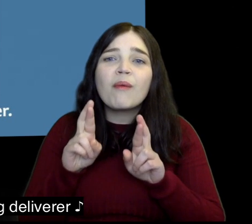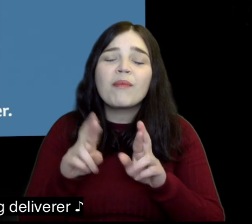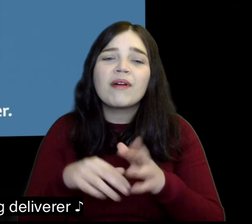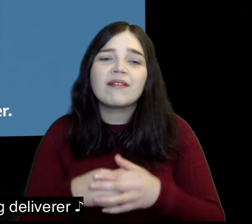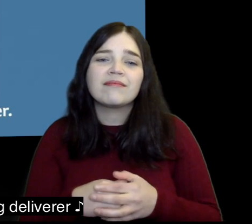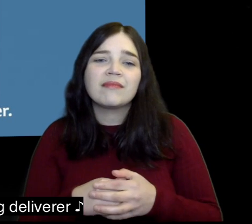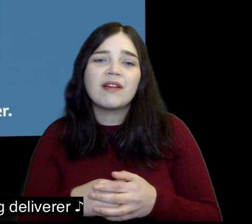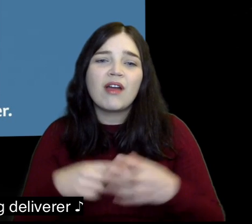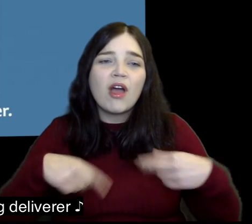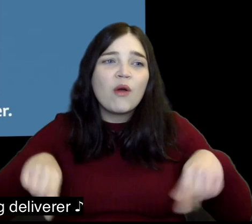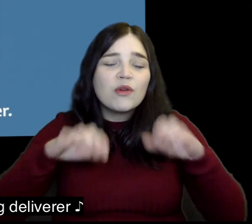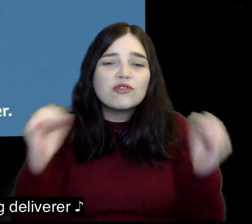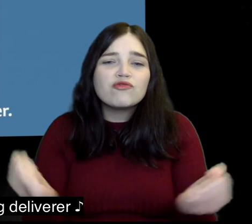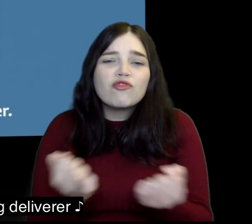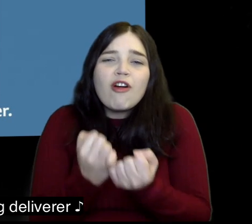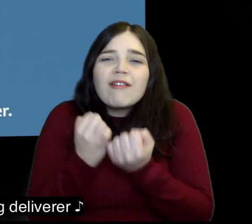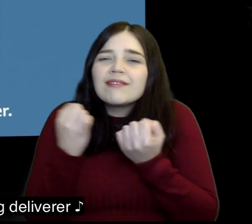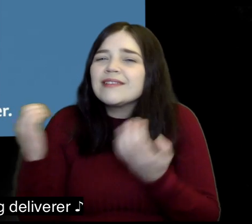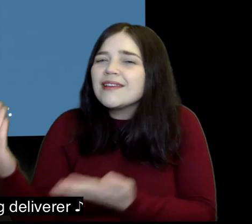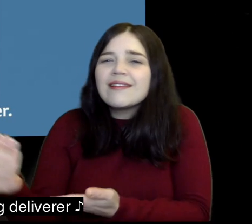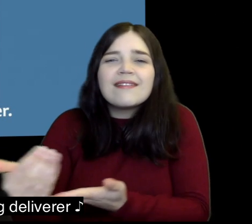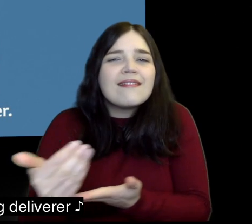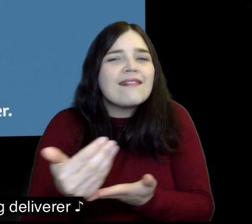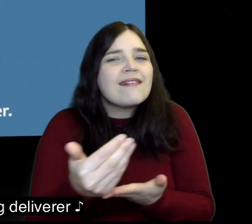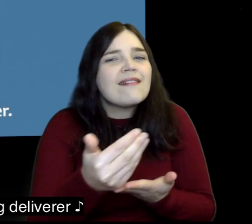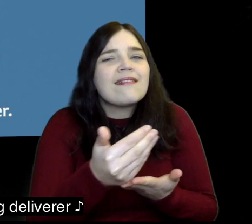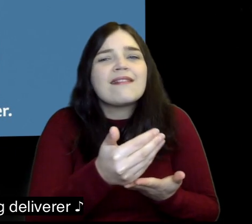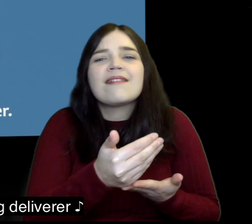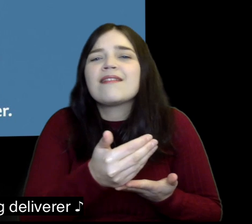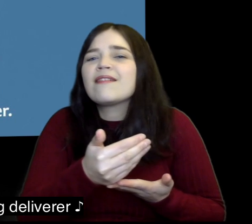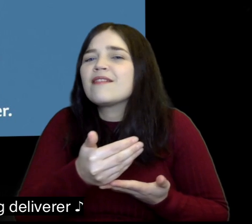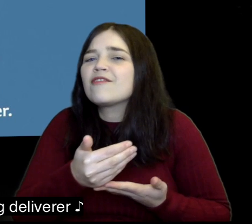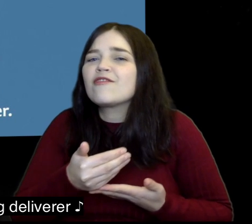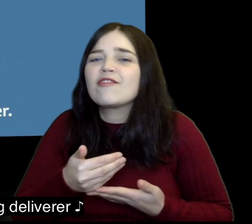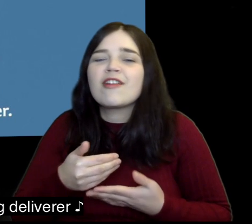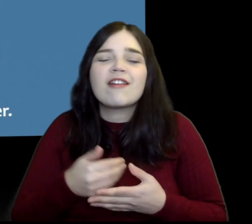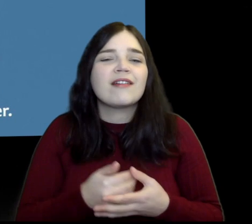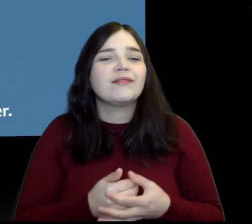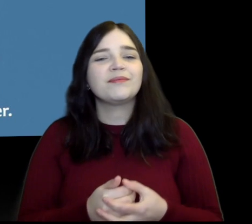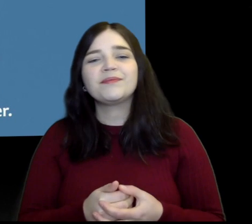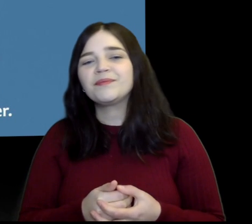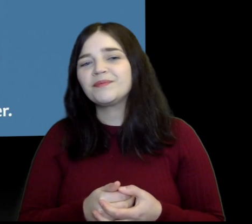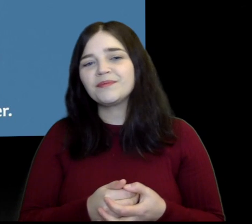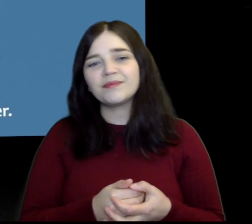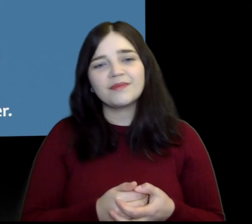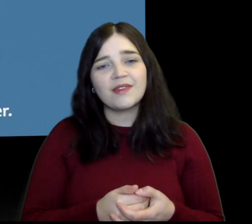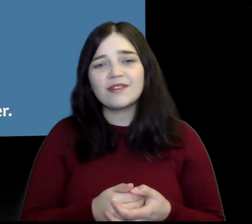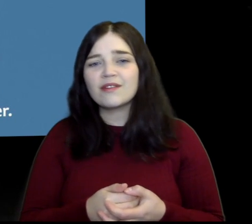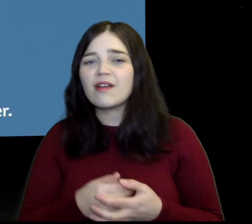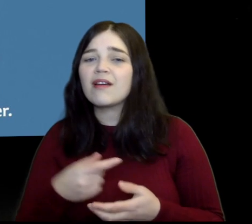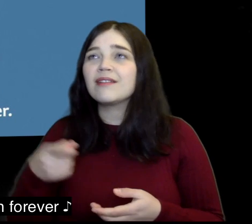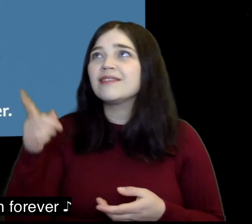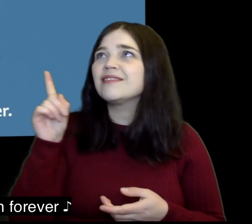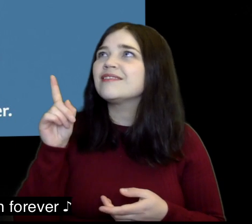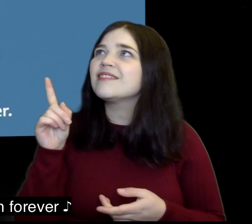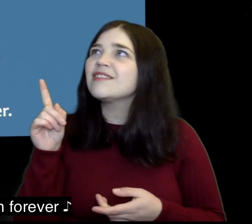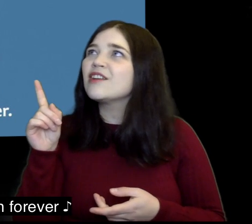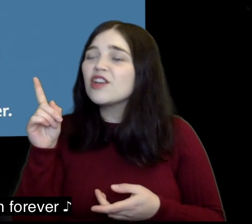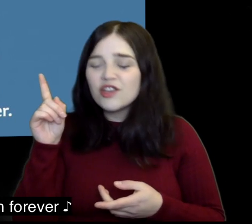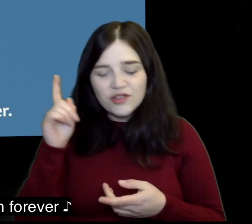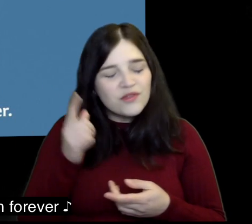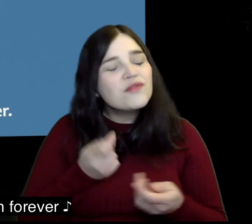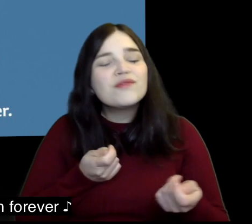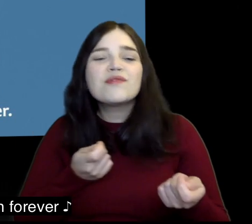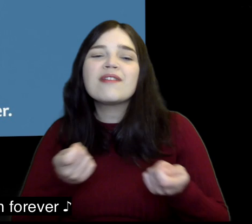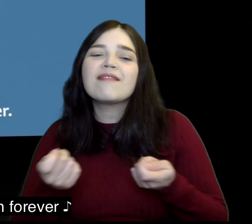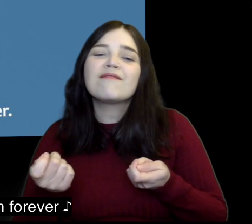Our Lord Our strong deliverer I